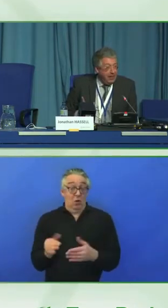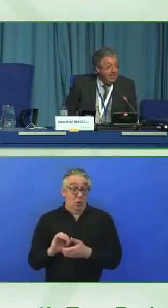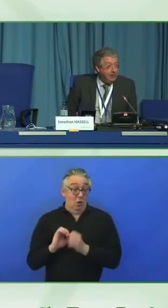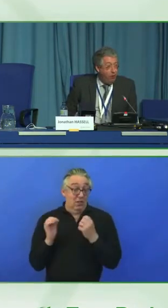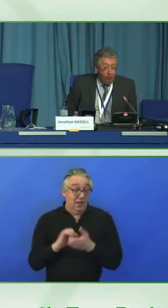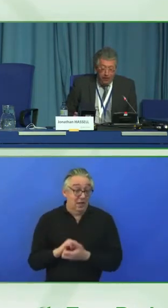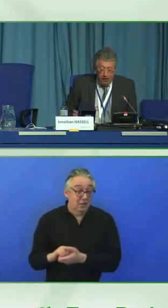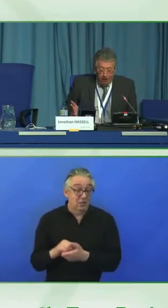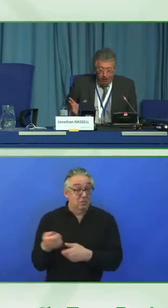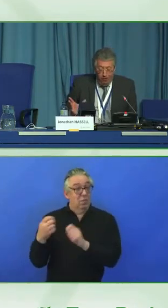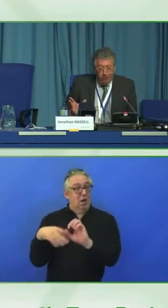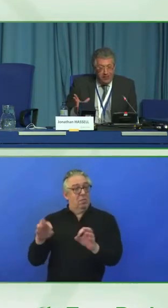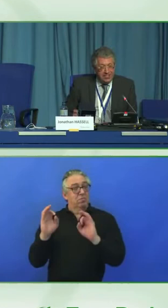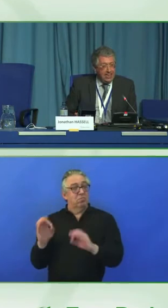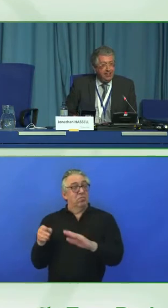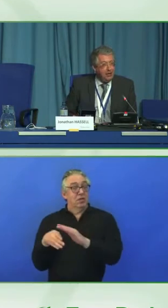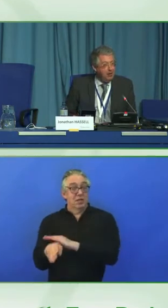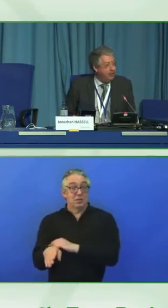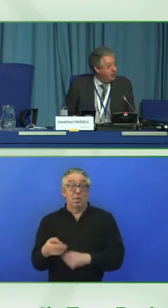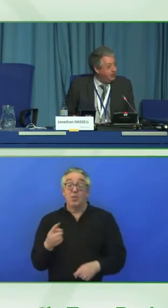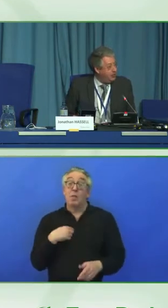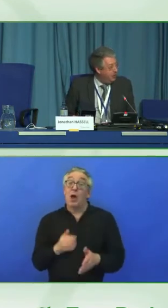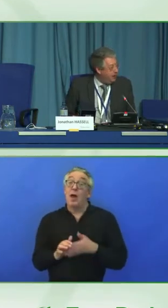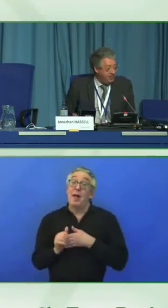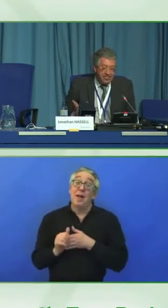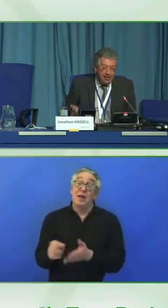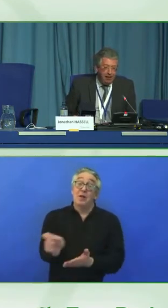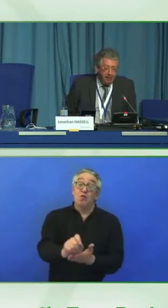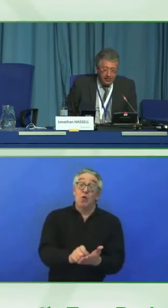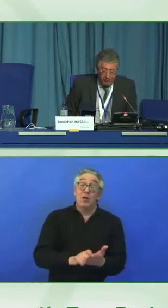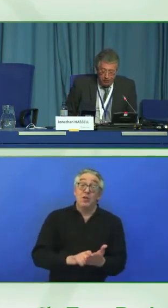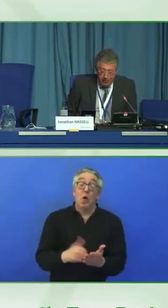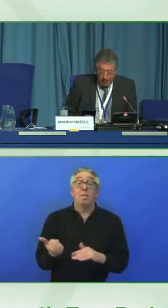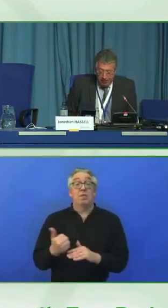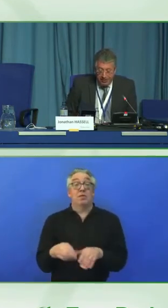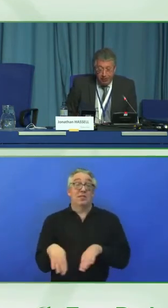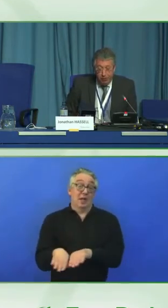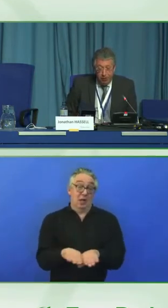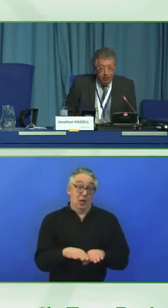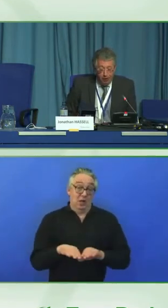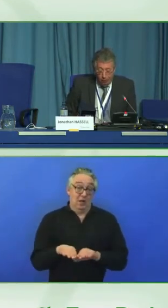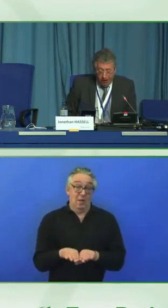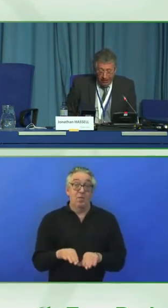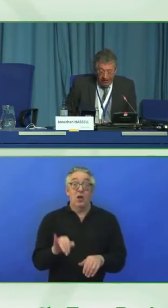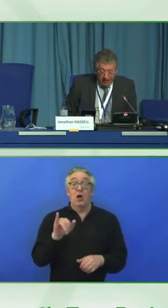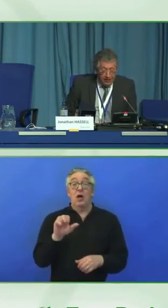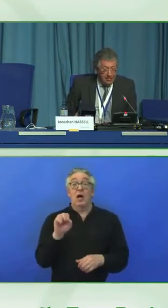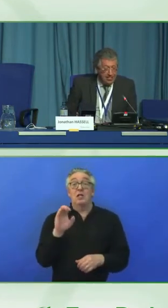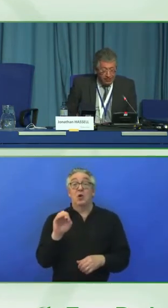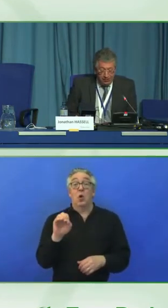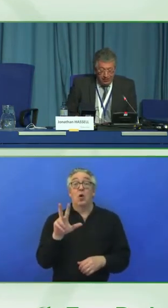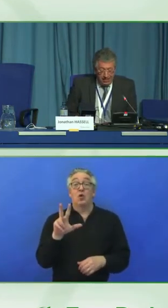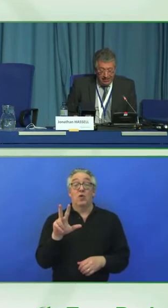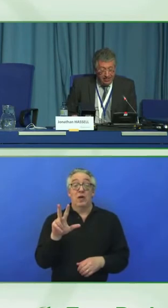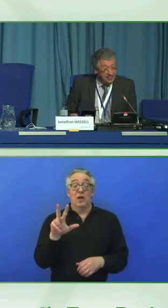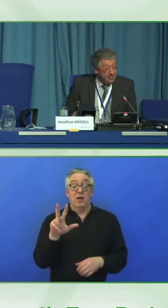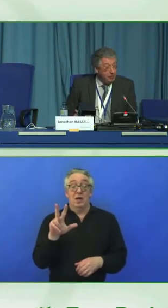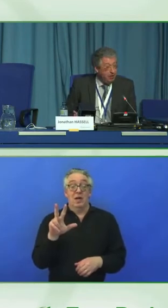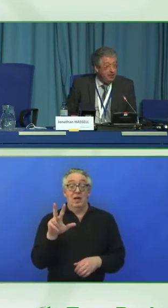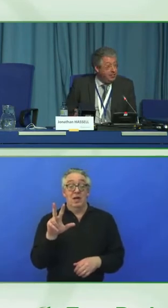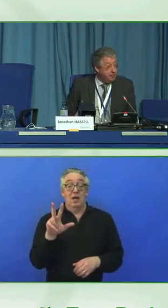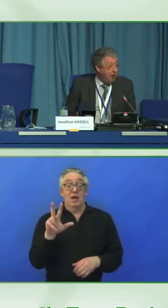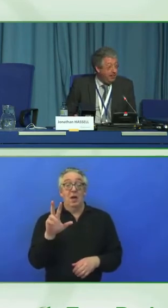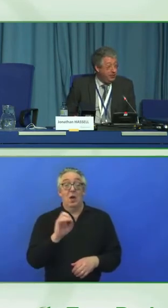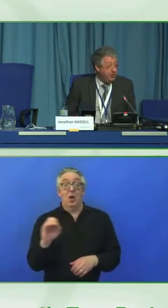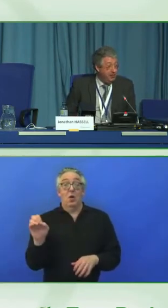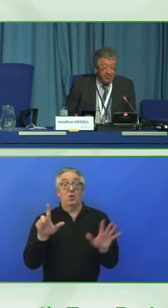I'm the lead author of the standard I'm going to talk to you about today, ISO 30071 Part 1, the international standard that